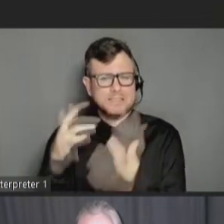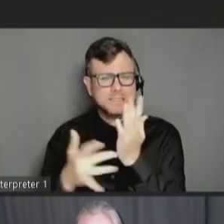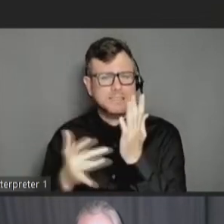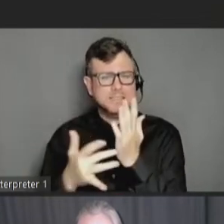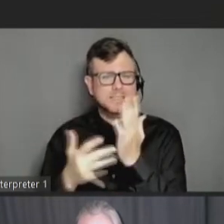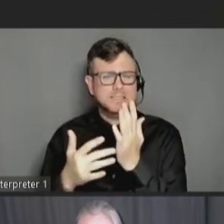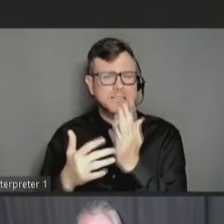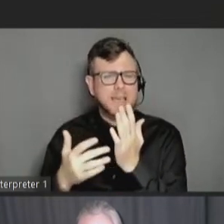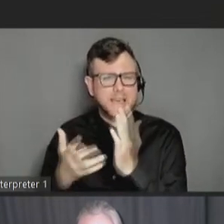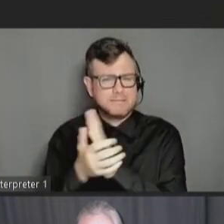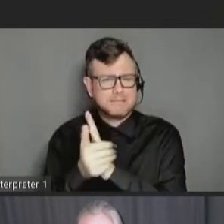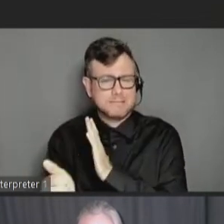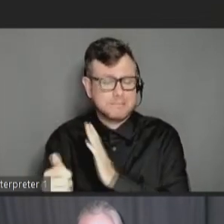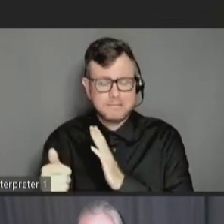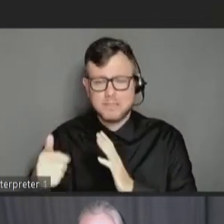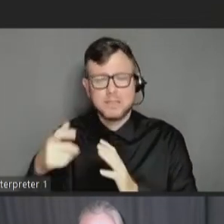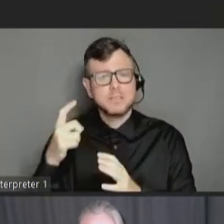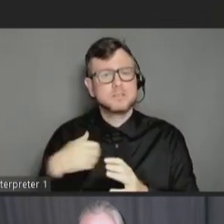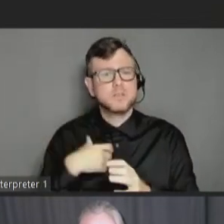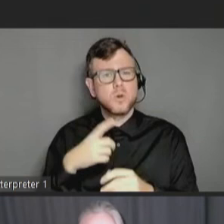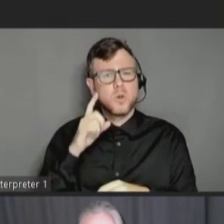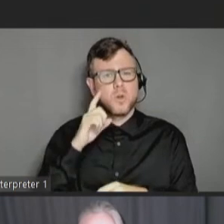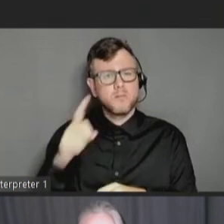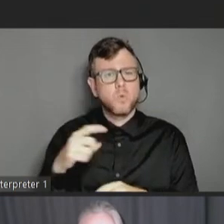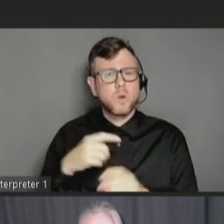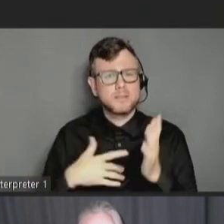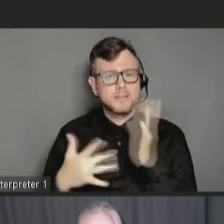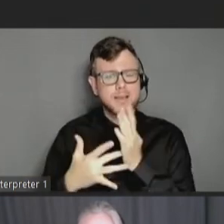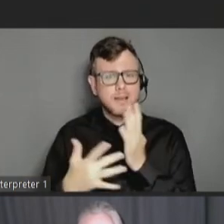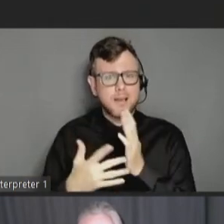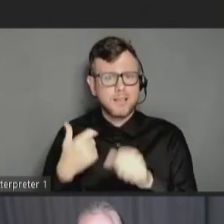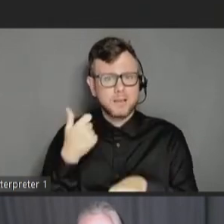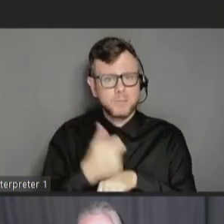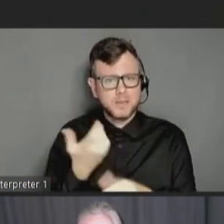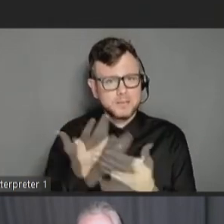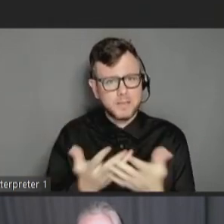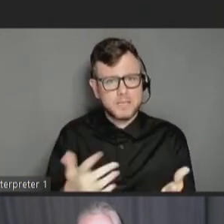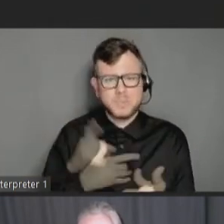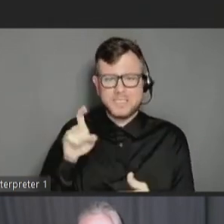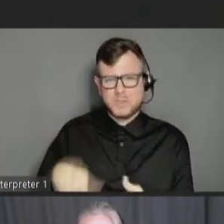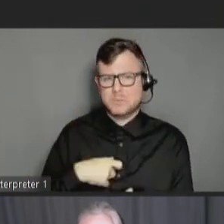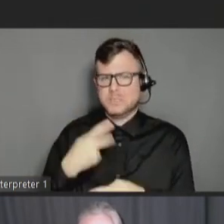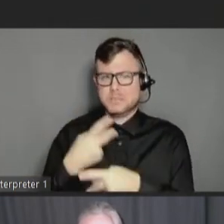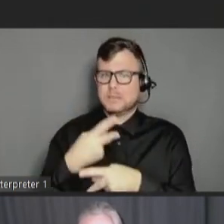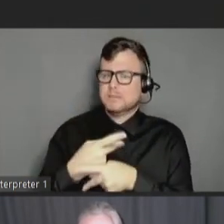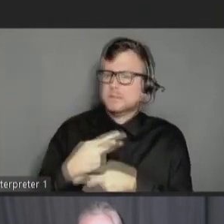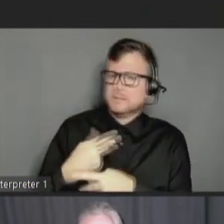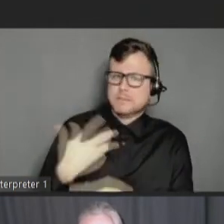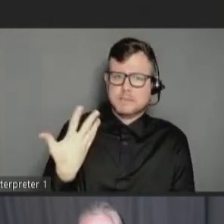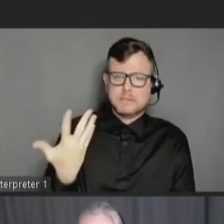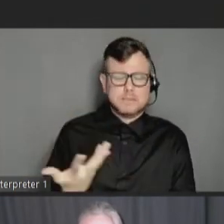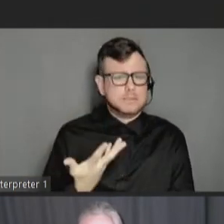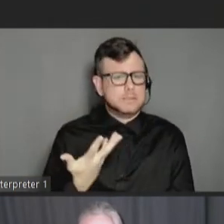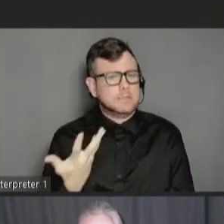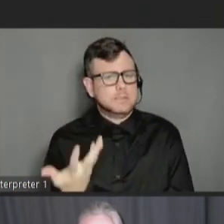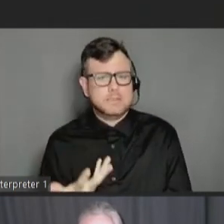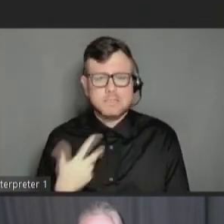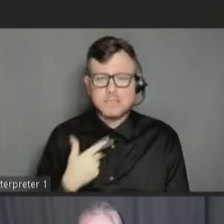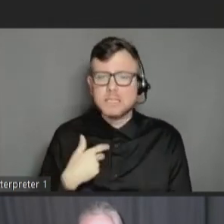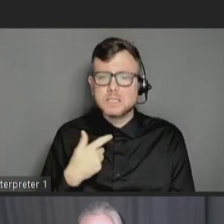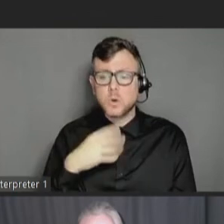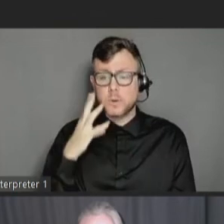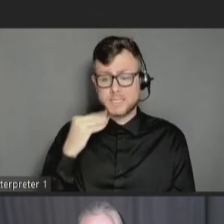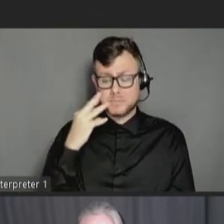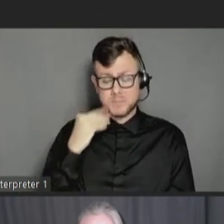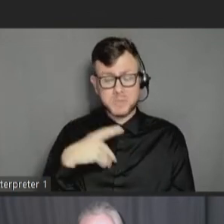careful when we put things out and it's all technology-based. We've got to be careful of that. And, you know, after some experiences, we